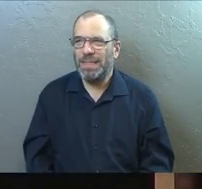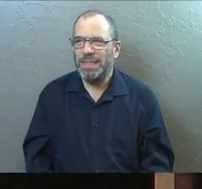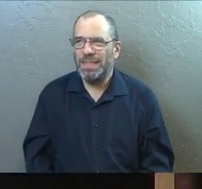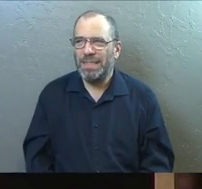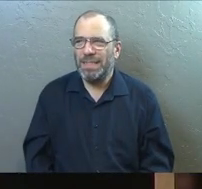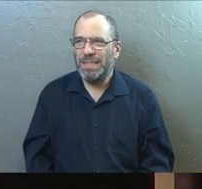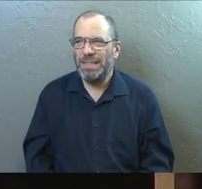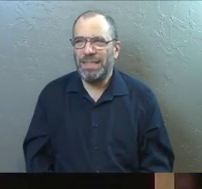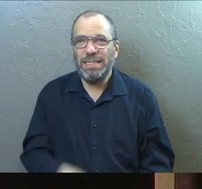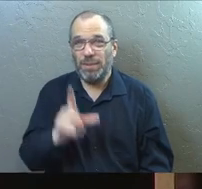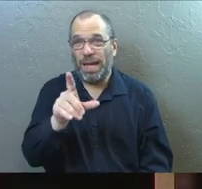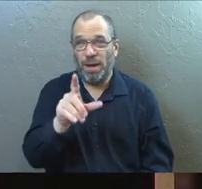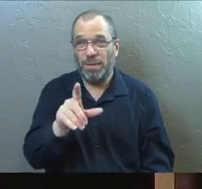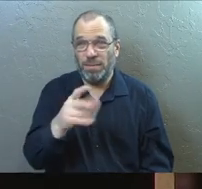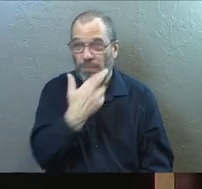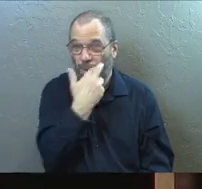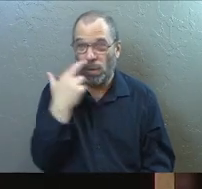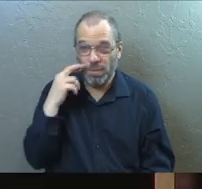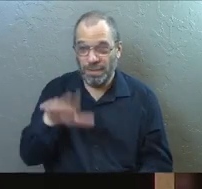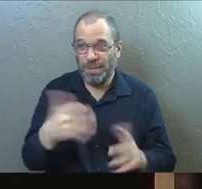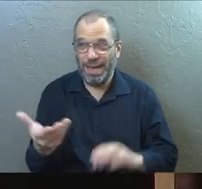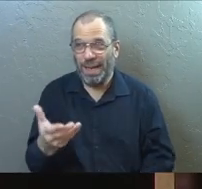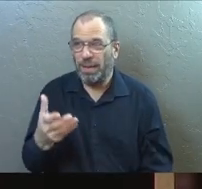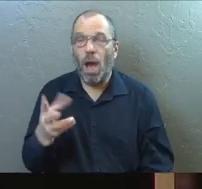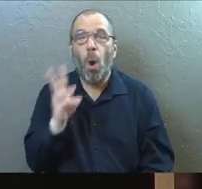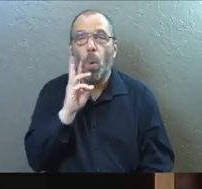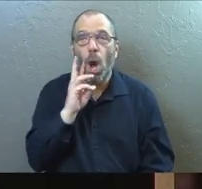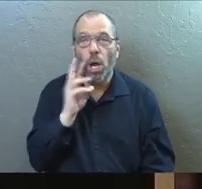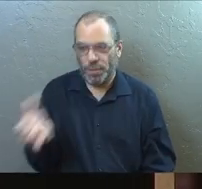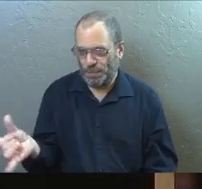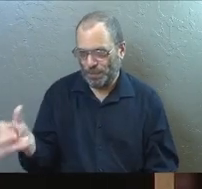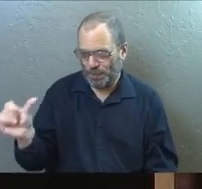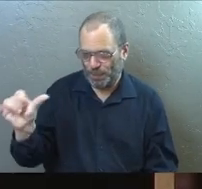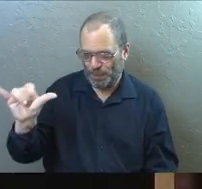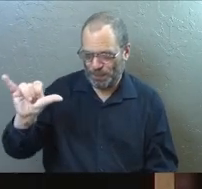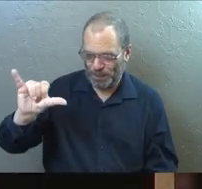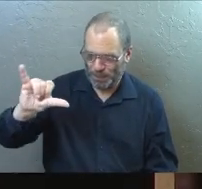roses and got some water here.